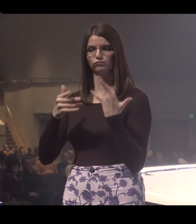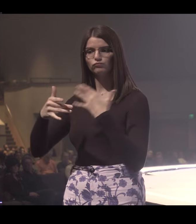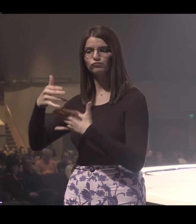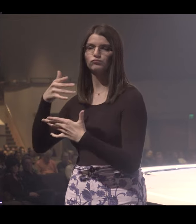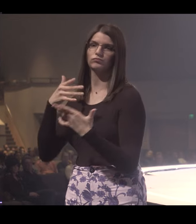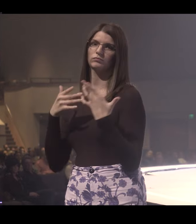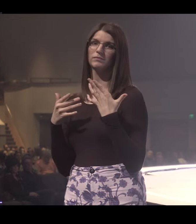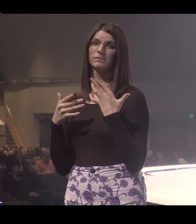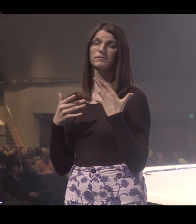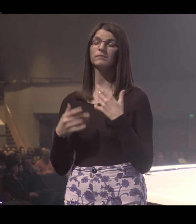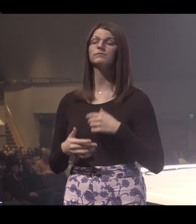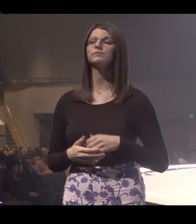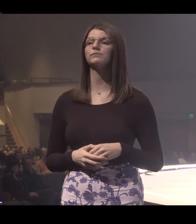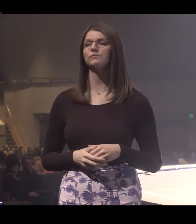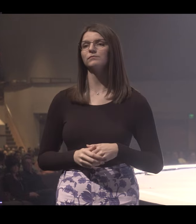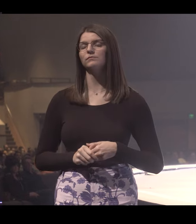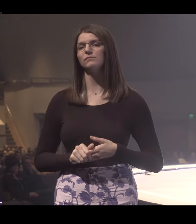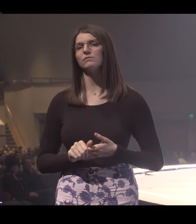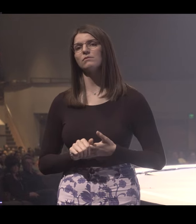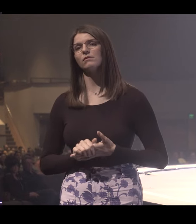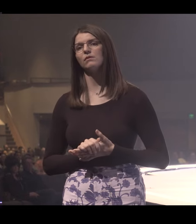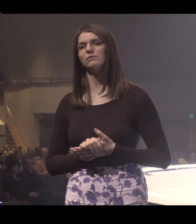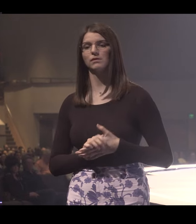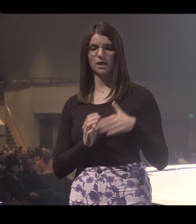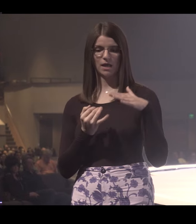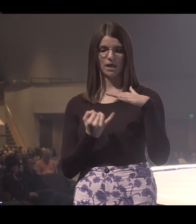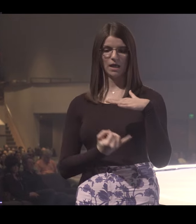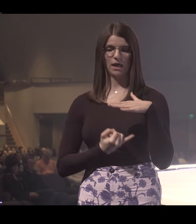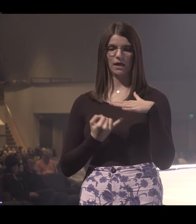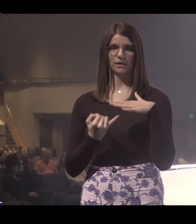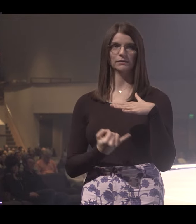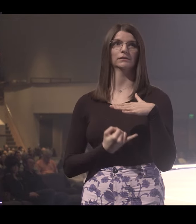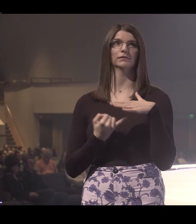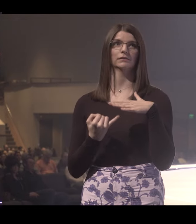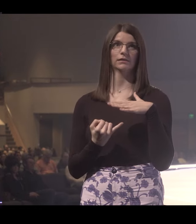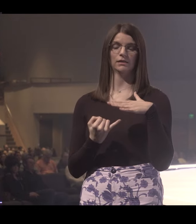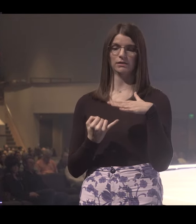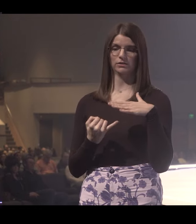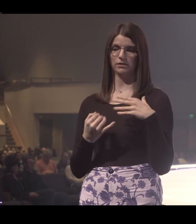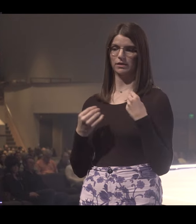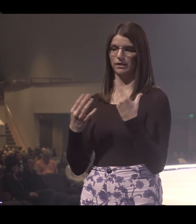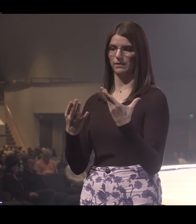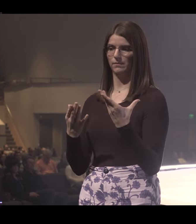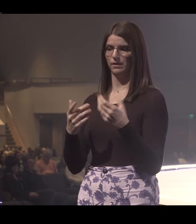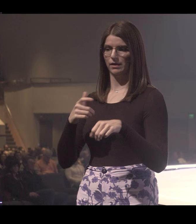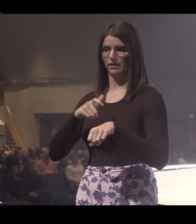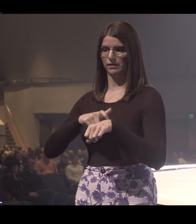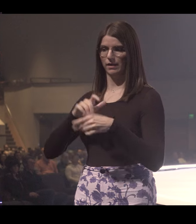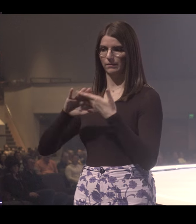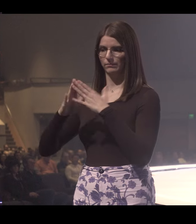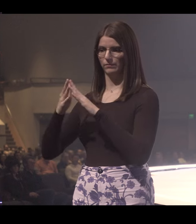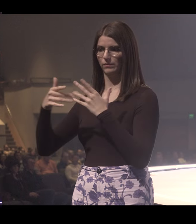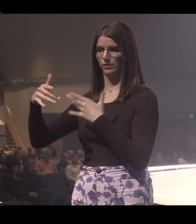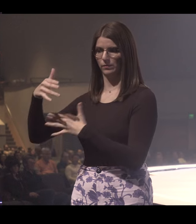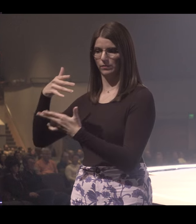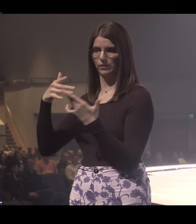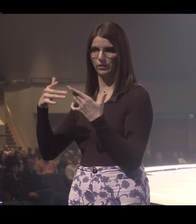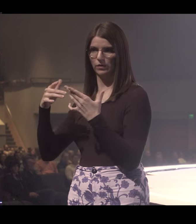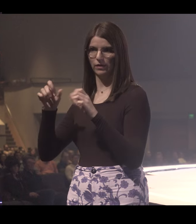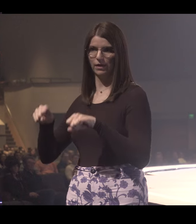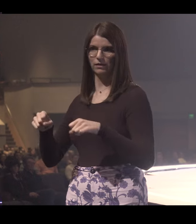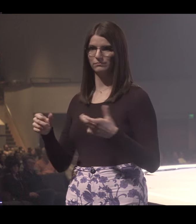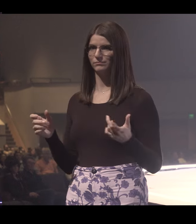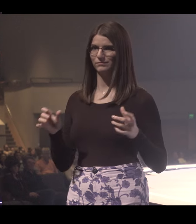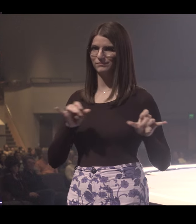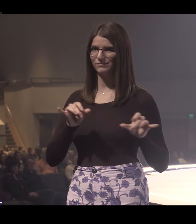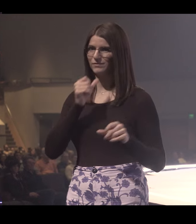being around wise people. Which means this. Isolation can't give me what consistent time in community with wise